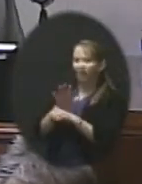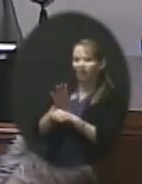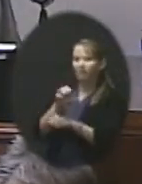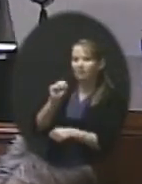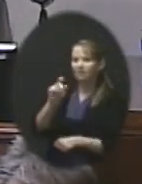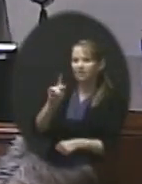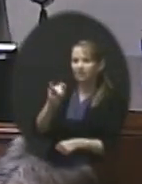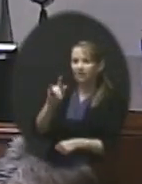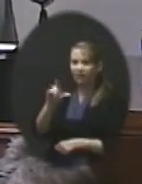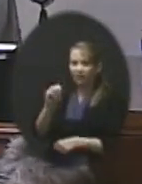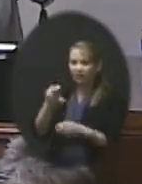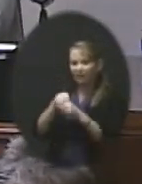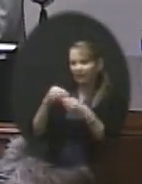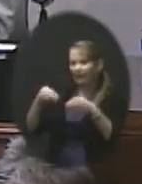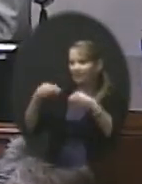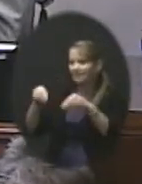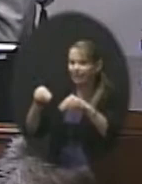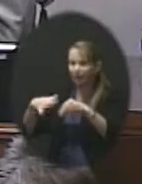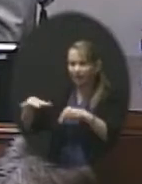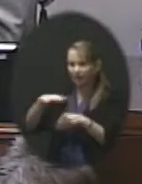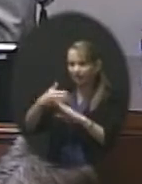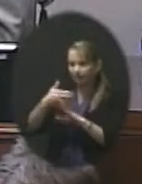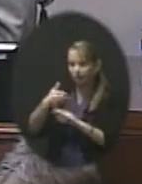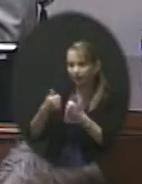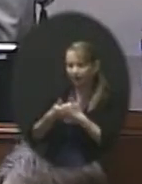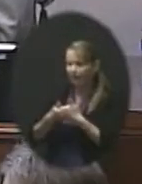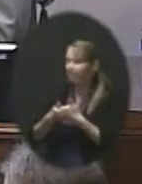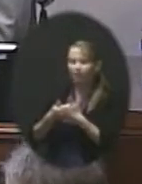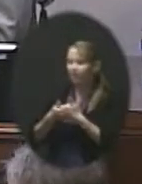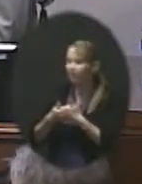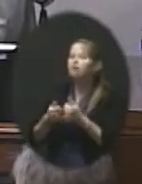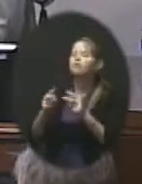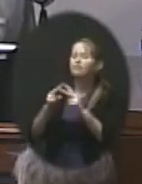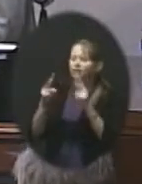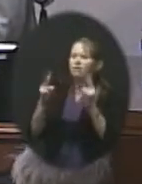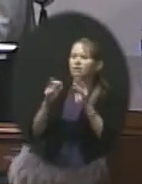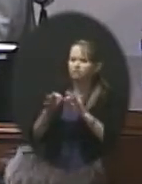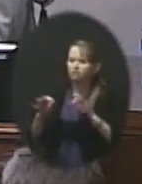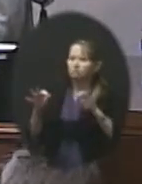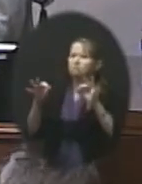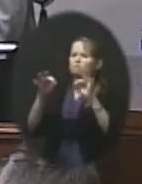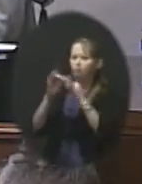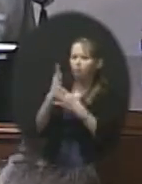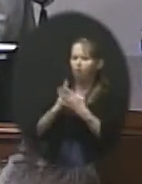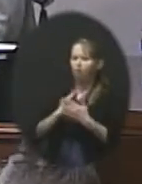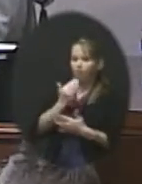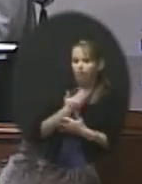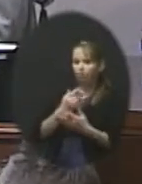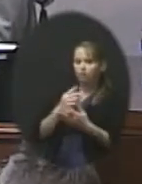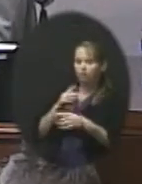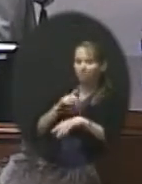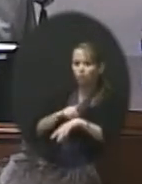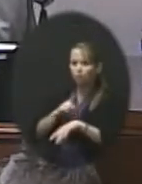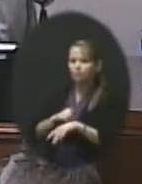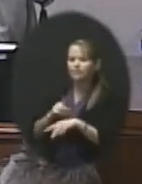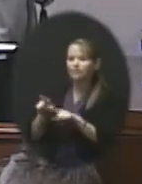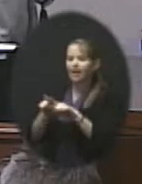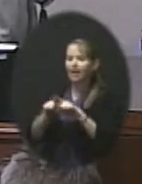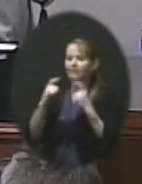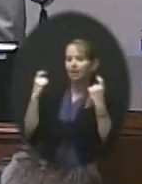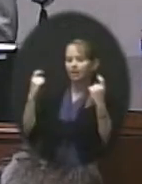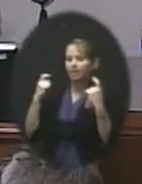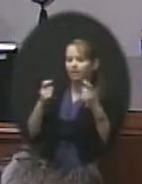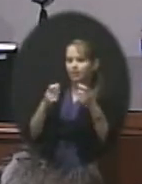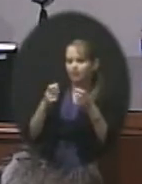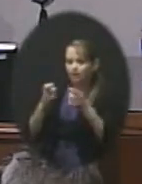concession stand before the game. That this is a very, very important part of our role as athletic administrators as a whole risk management